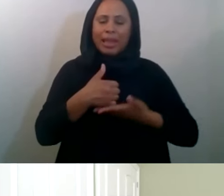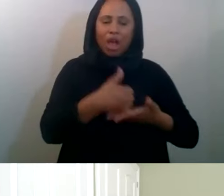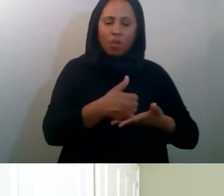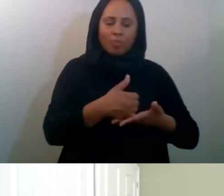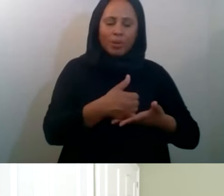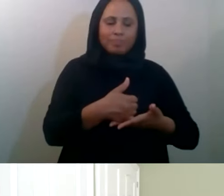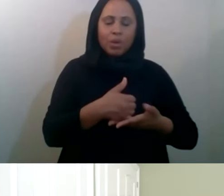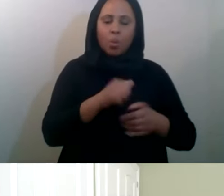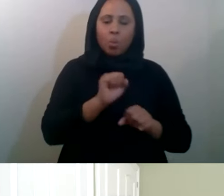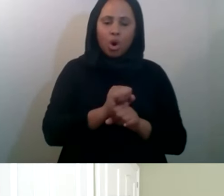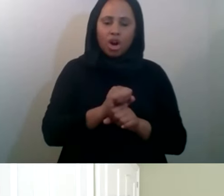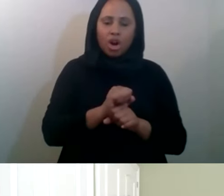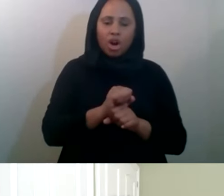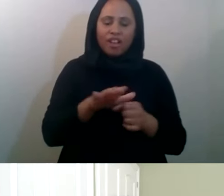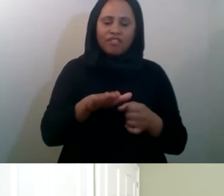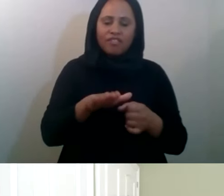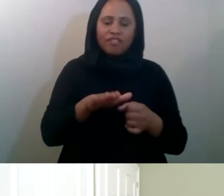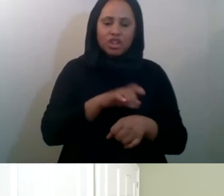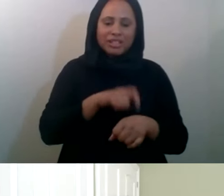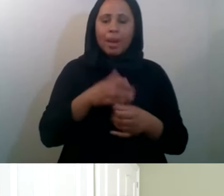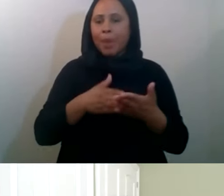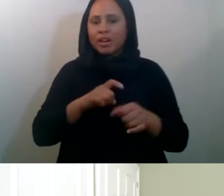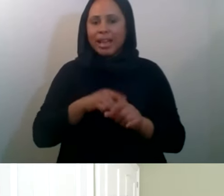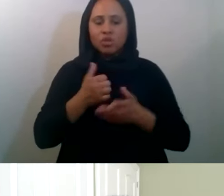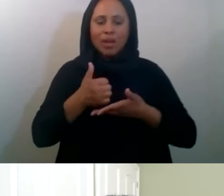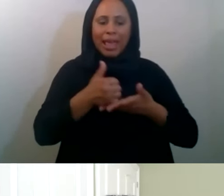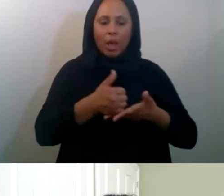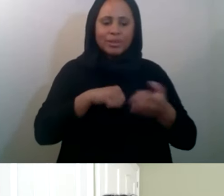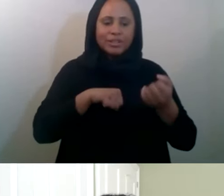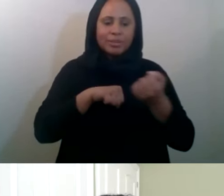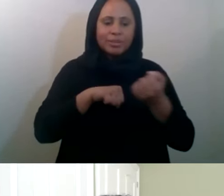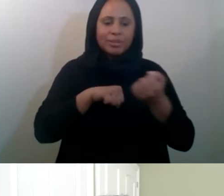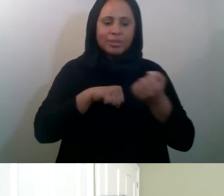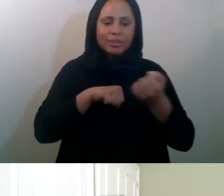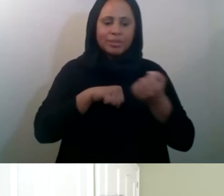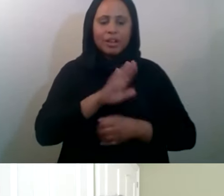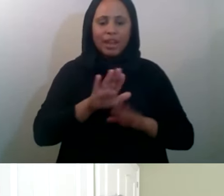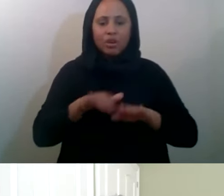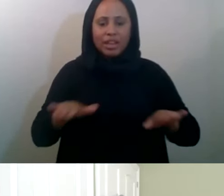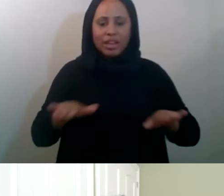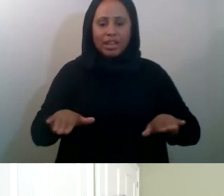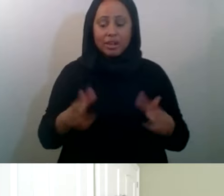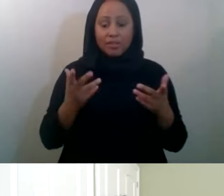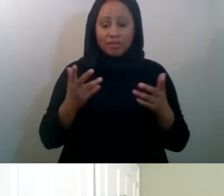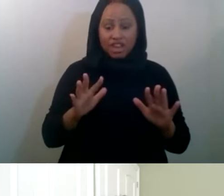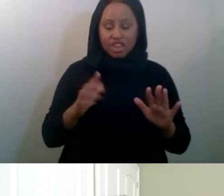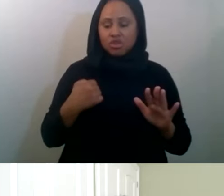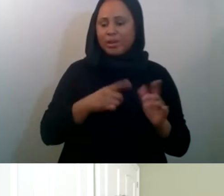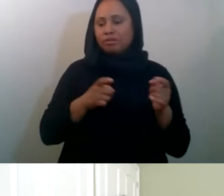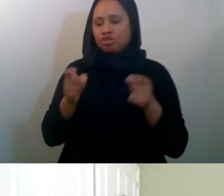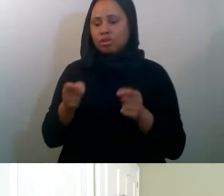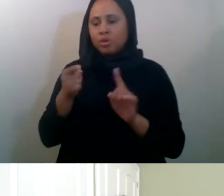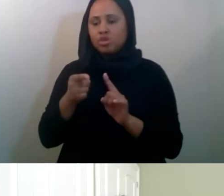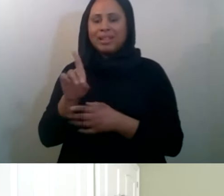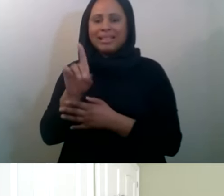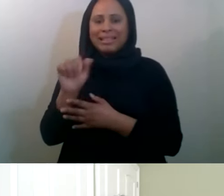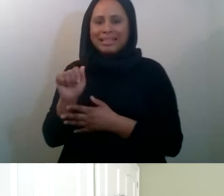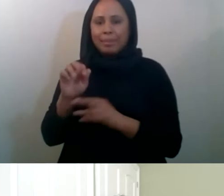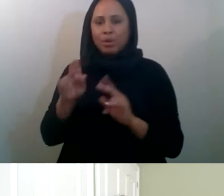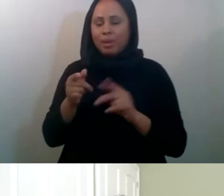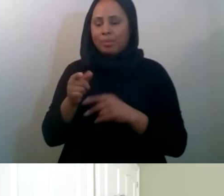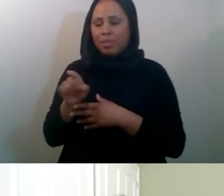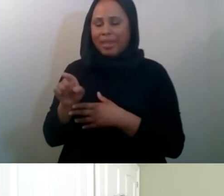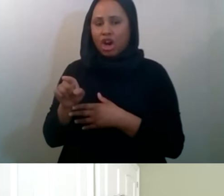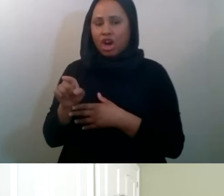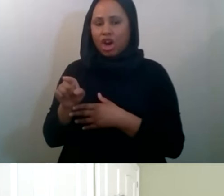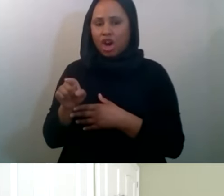their, their kids. And then we went through the, uh, to the disabled. Those that we know that potentially can't get government